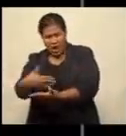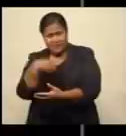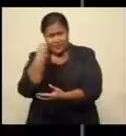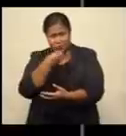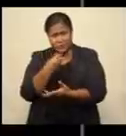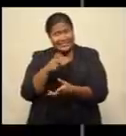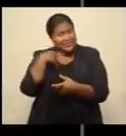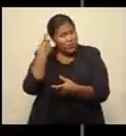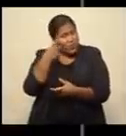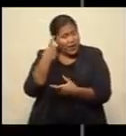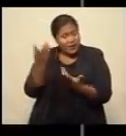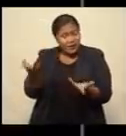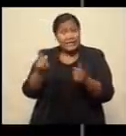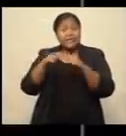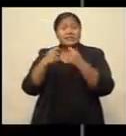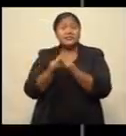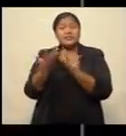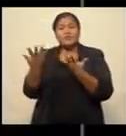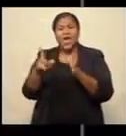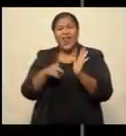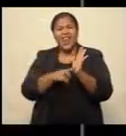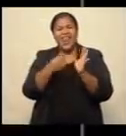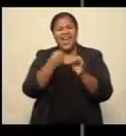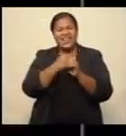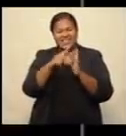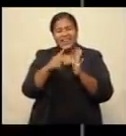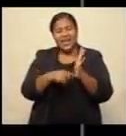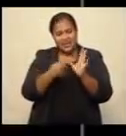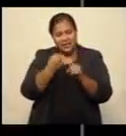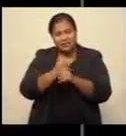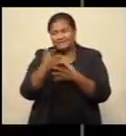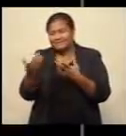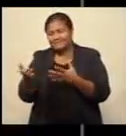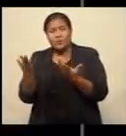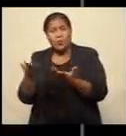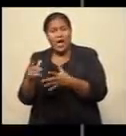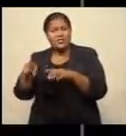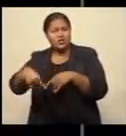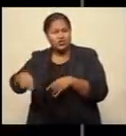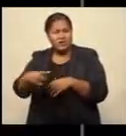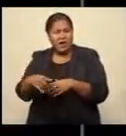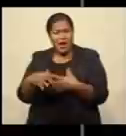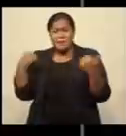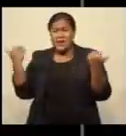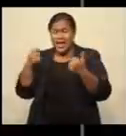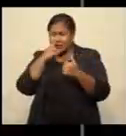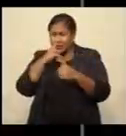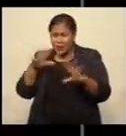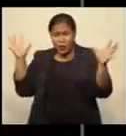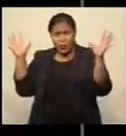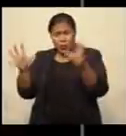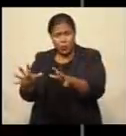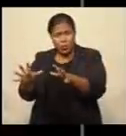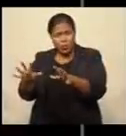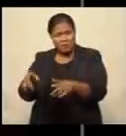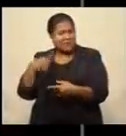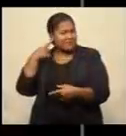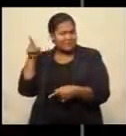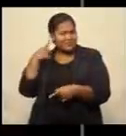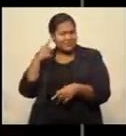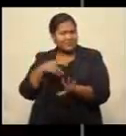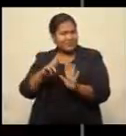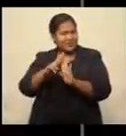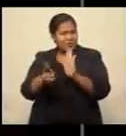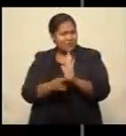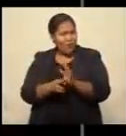worrying scenes, teams at Tilangilangi Settlement in Suva this morning were surrounded by dozens of people who breached the lockdown and